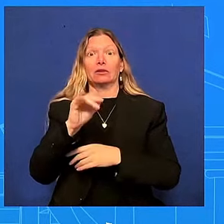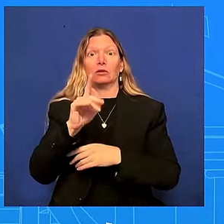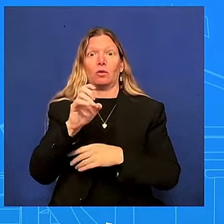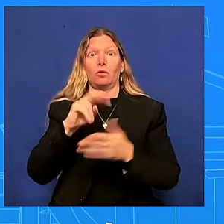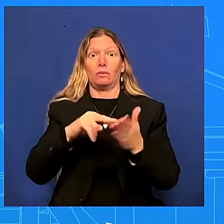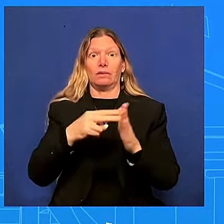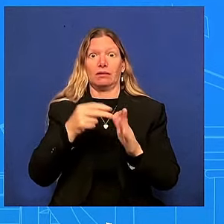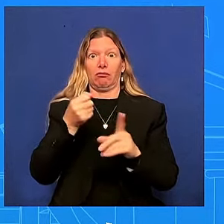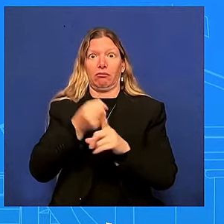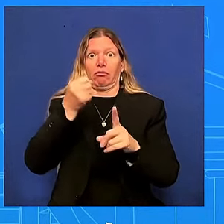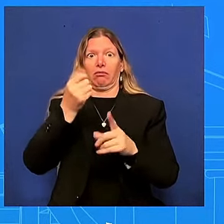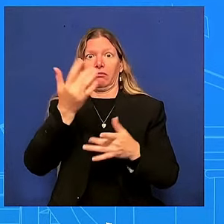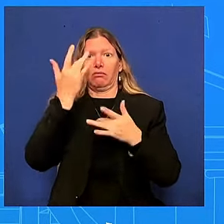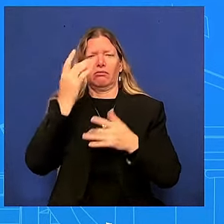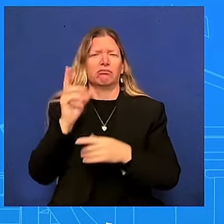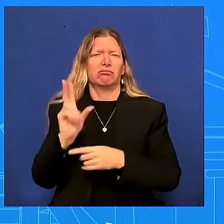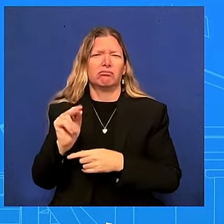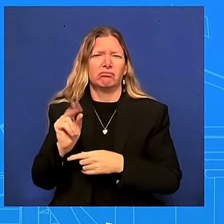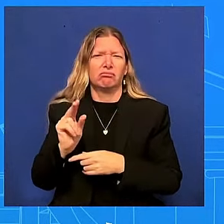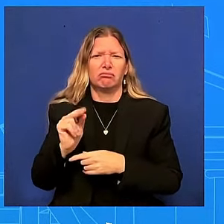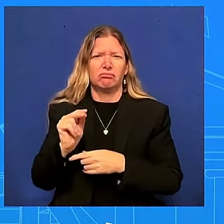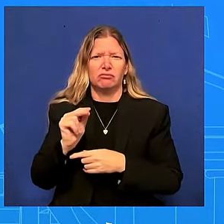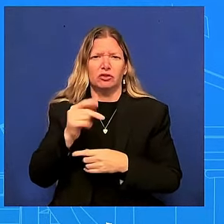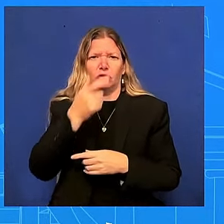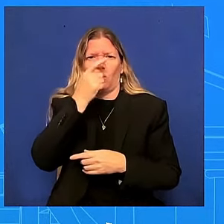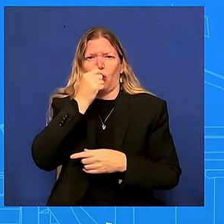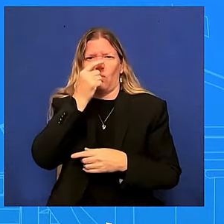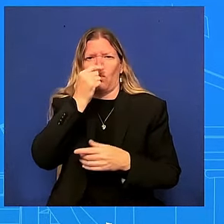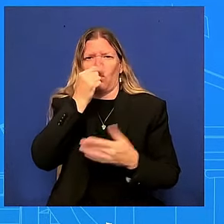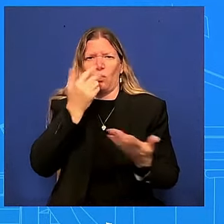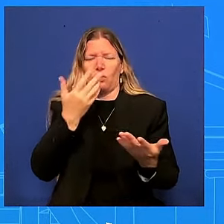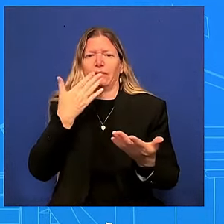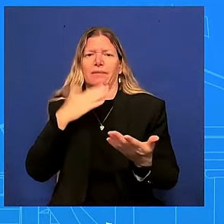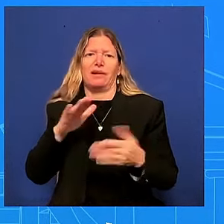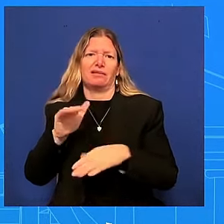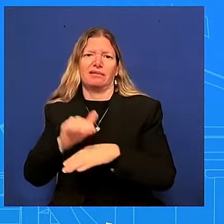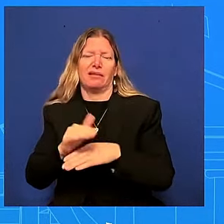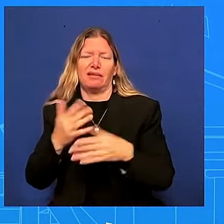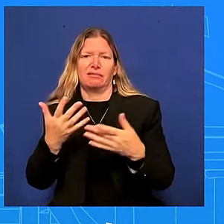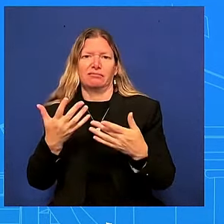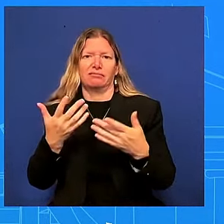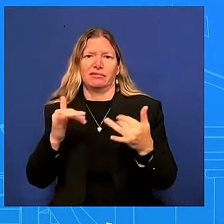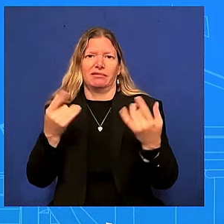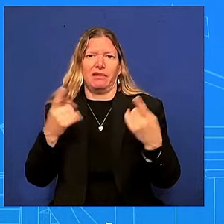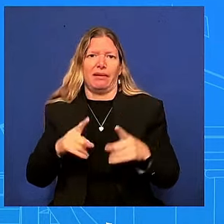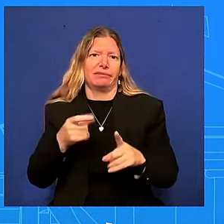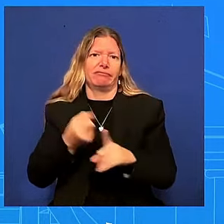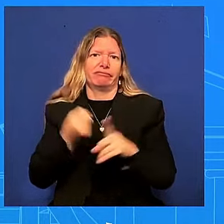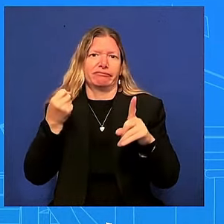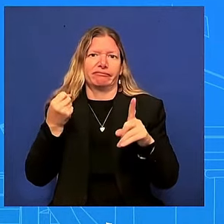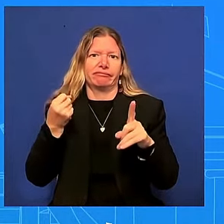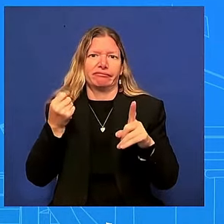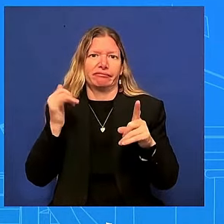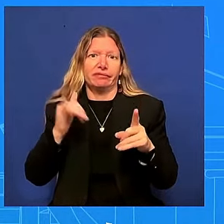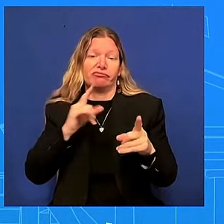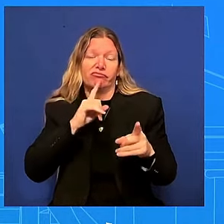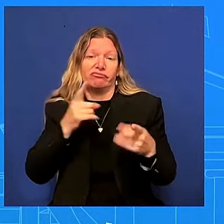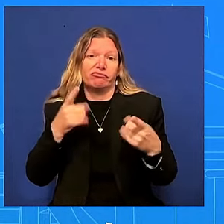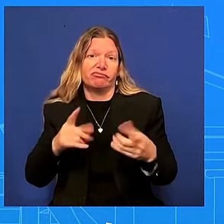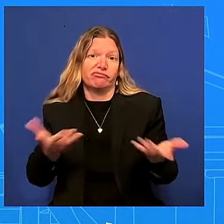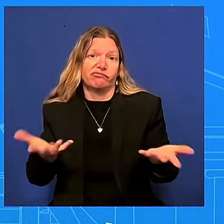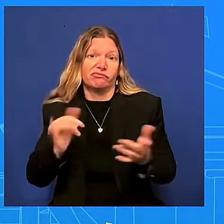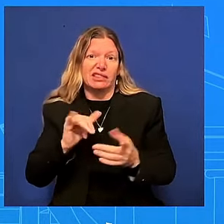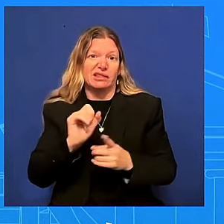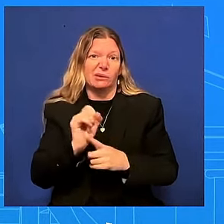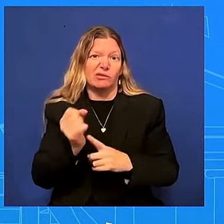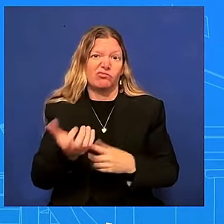the reality of the situation that is the reality of what happened uh that night you've certainly seen the reporting out there